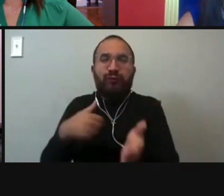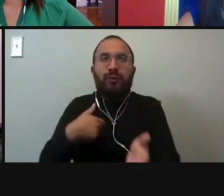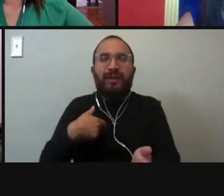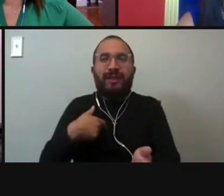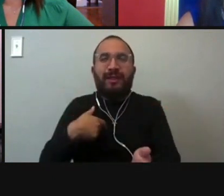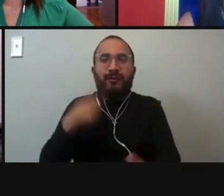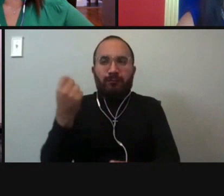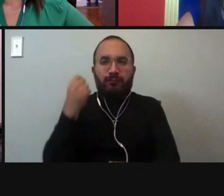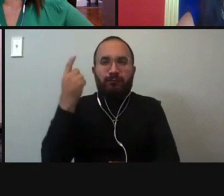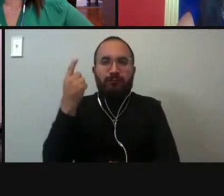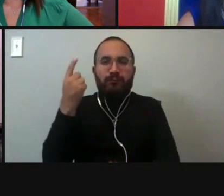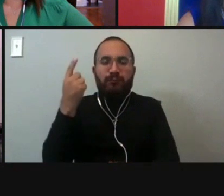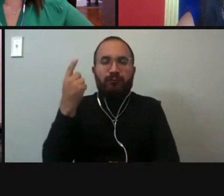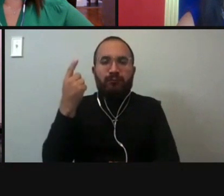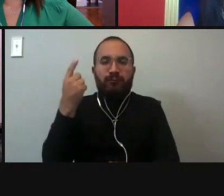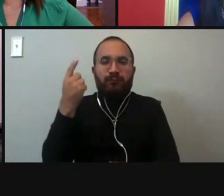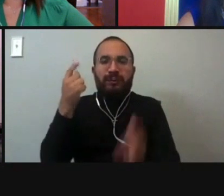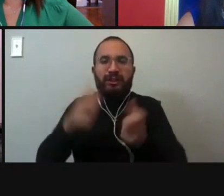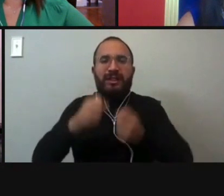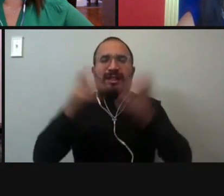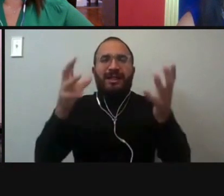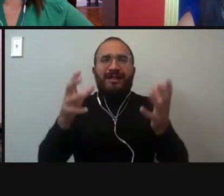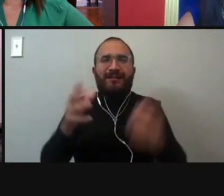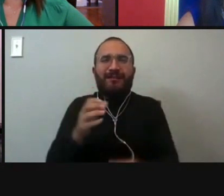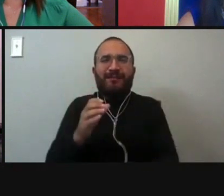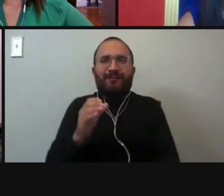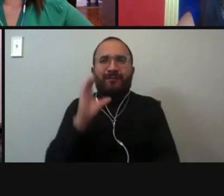there's been a lot of red tape in trying to get those funds.